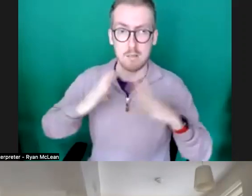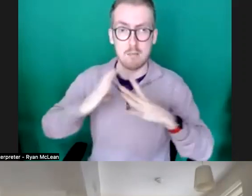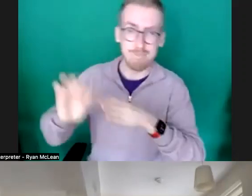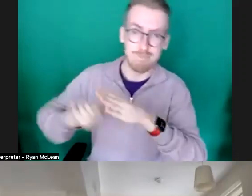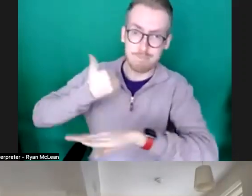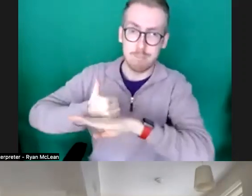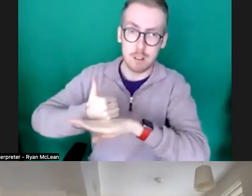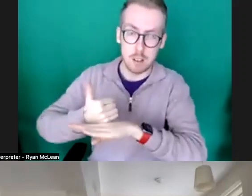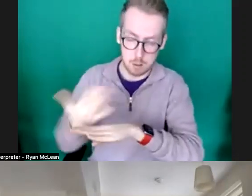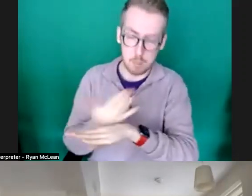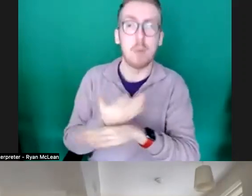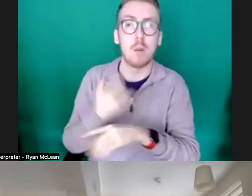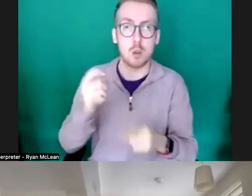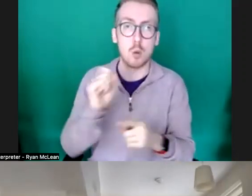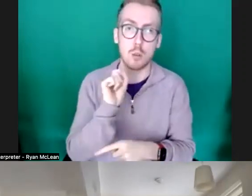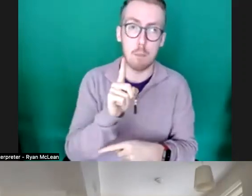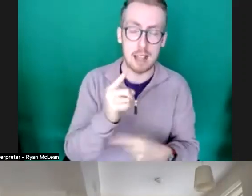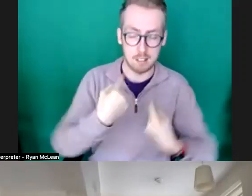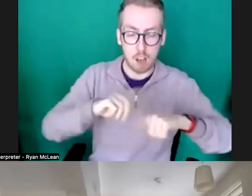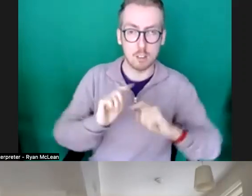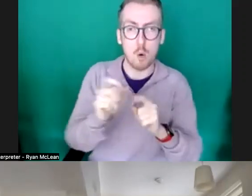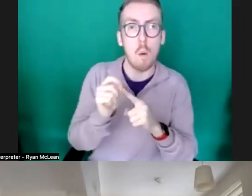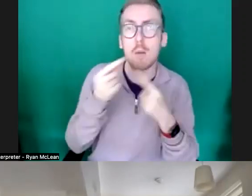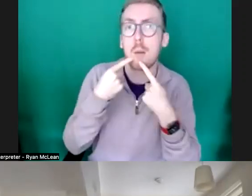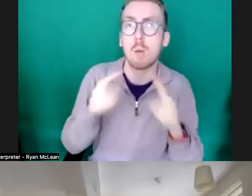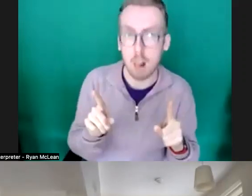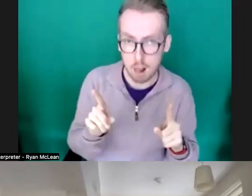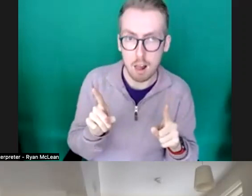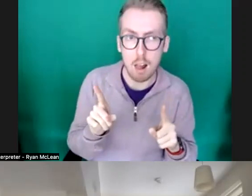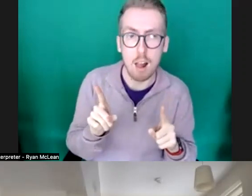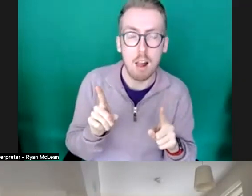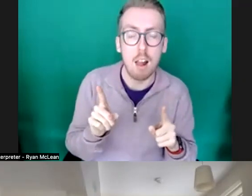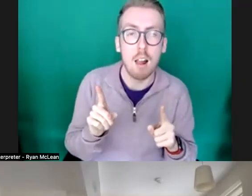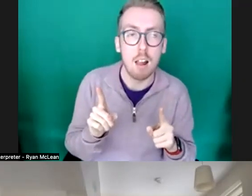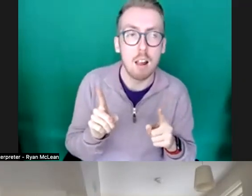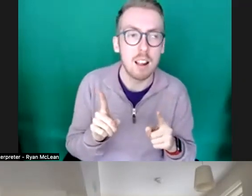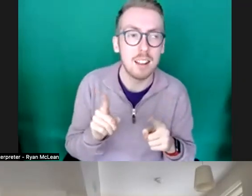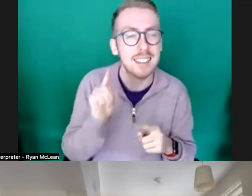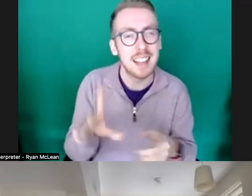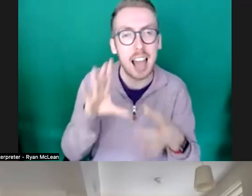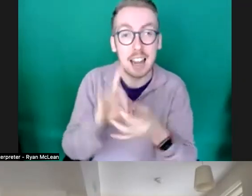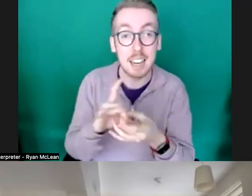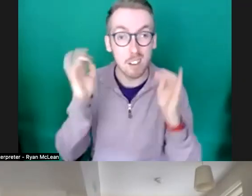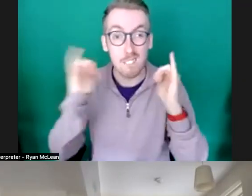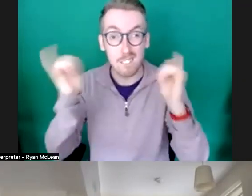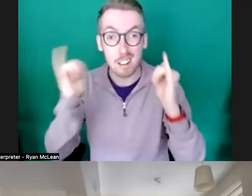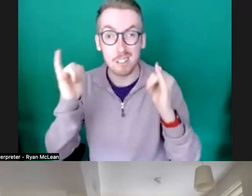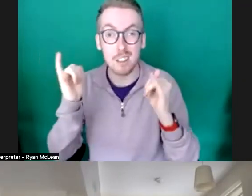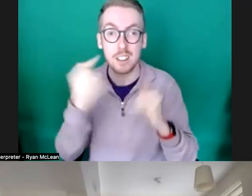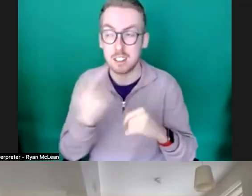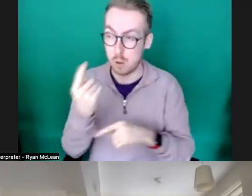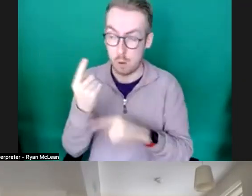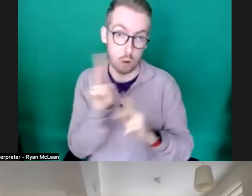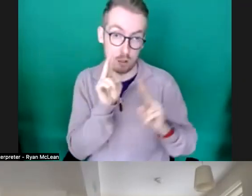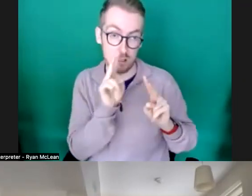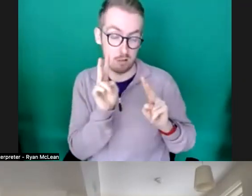of submit your proposal and that's mainly to do with um the festivals that are looking at your creation